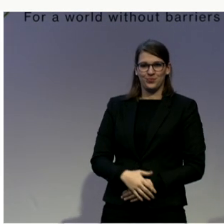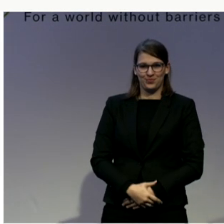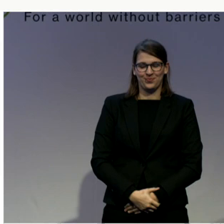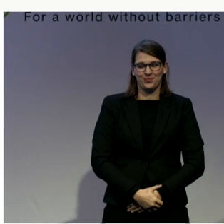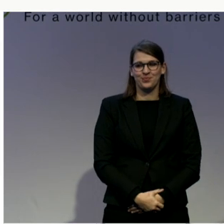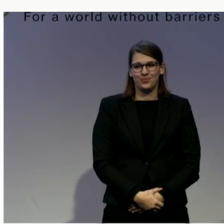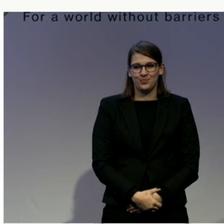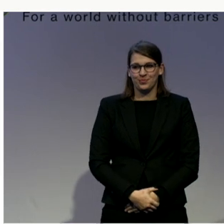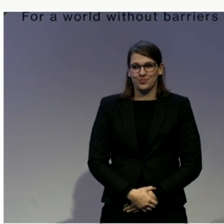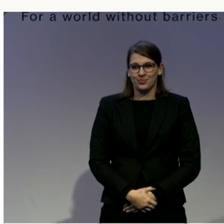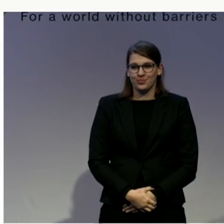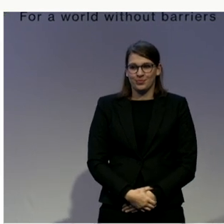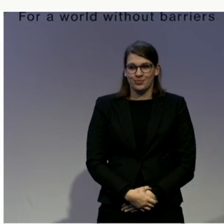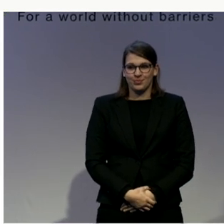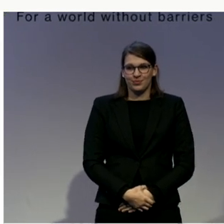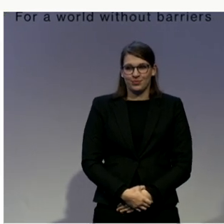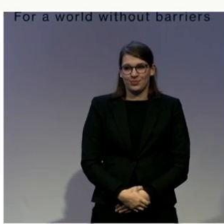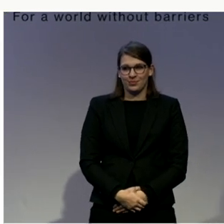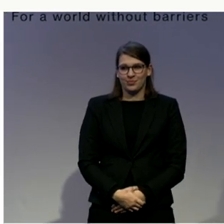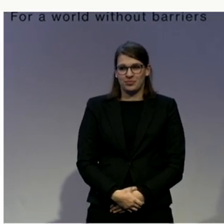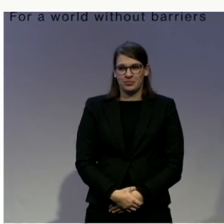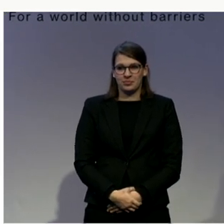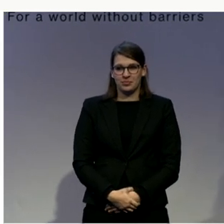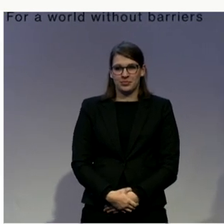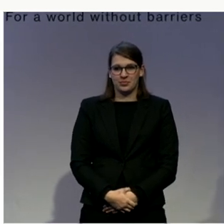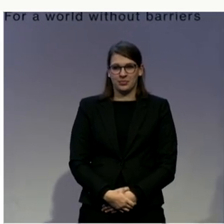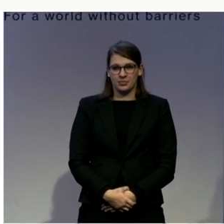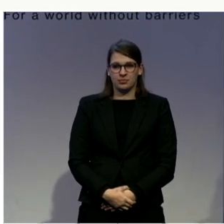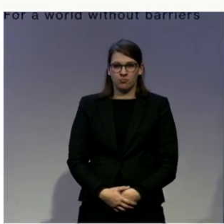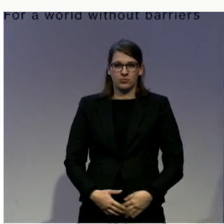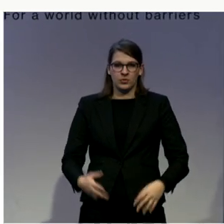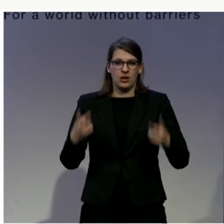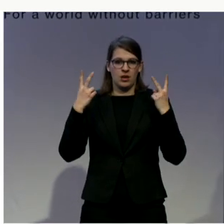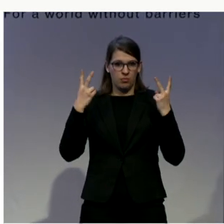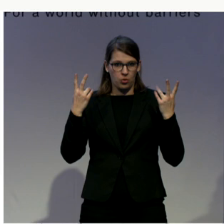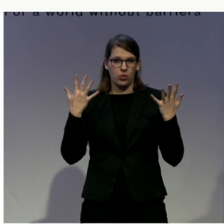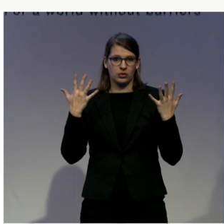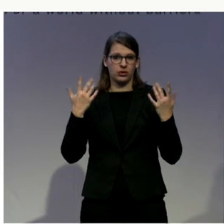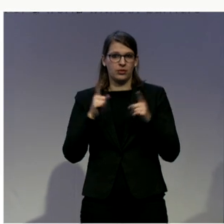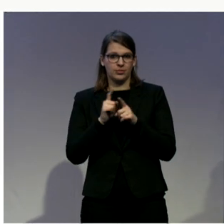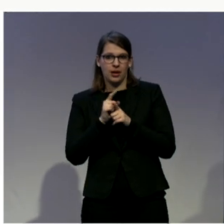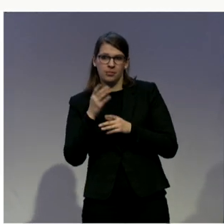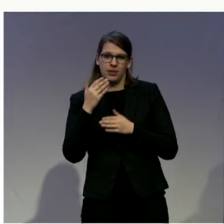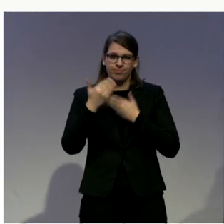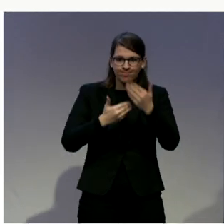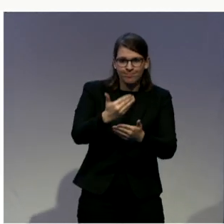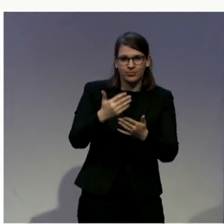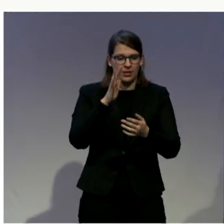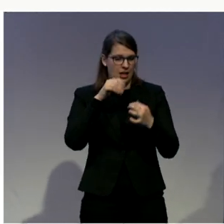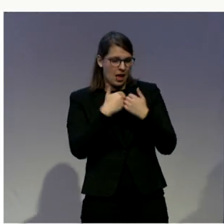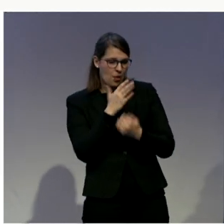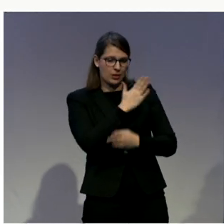We need to apply case-by-case procedural accommodation for persons with disability. Very important.